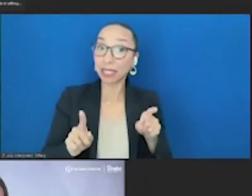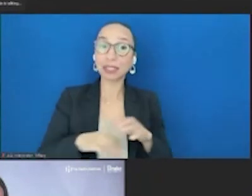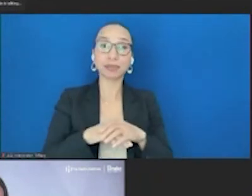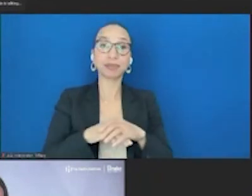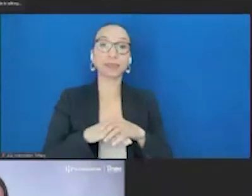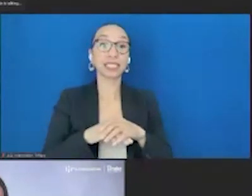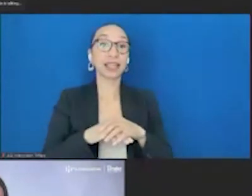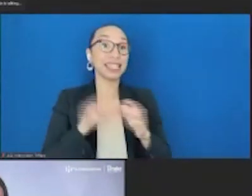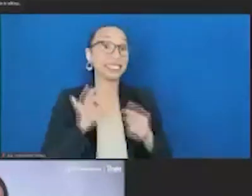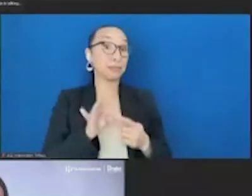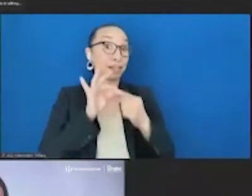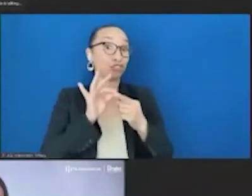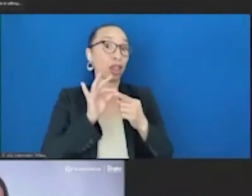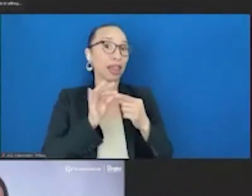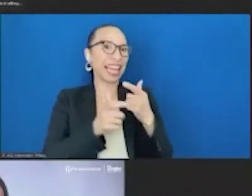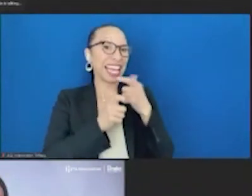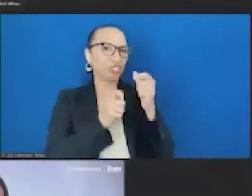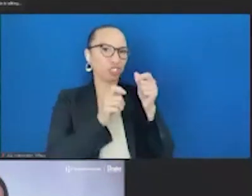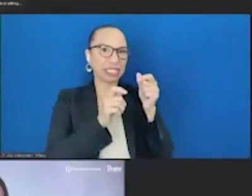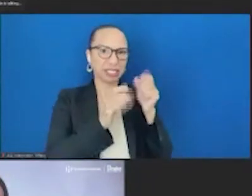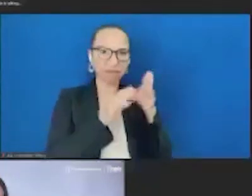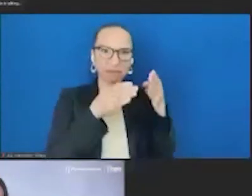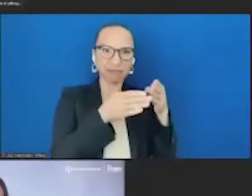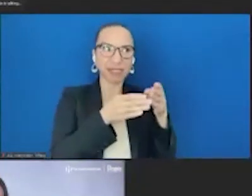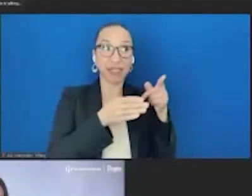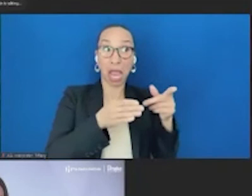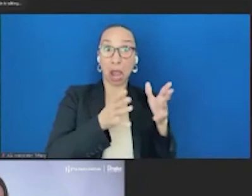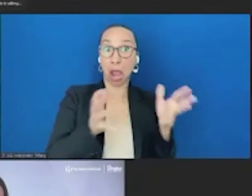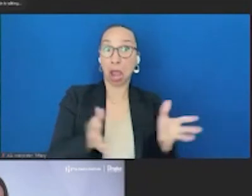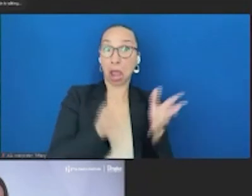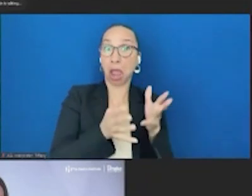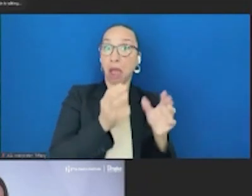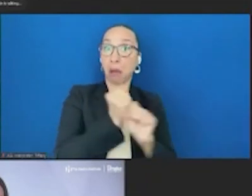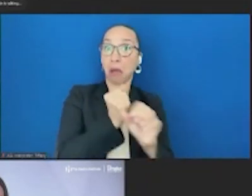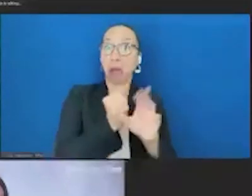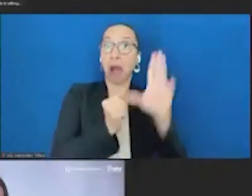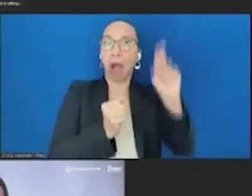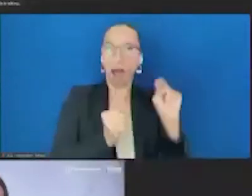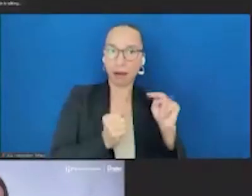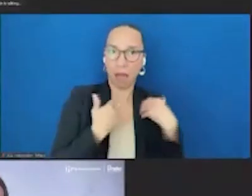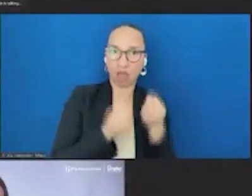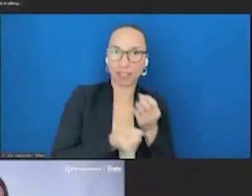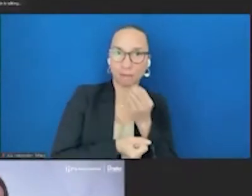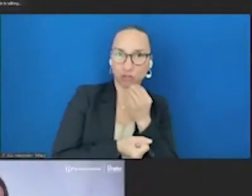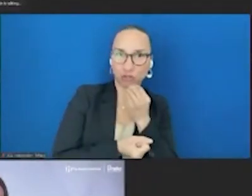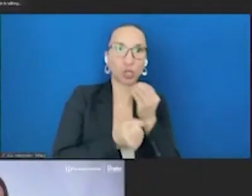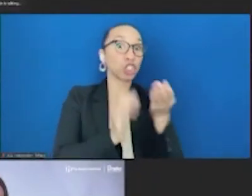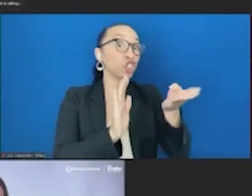interests in promoting unhealthy food and cheap food